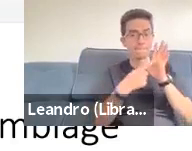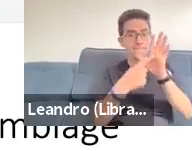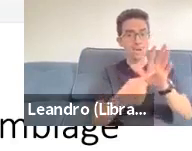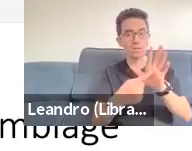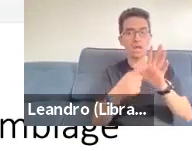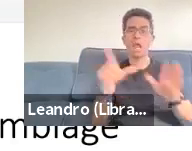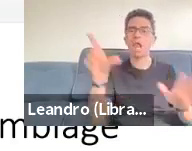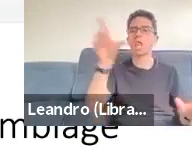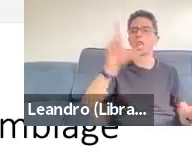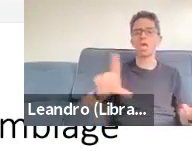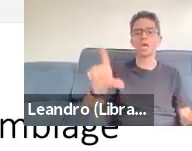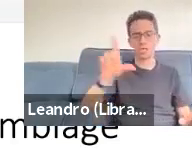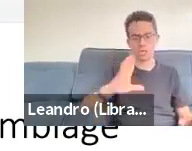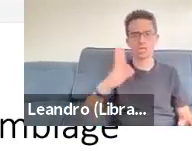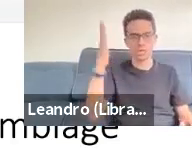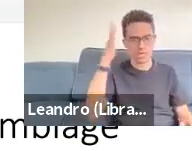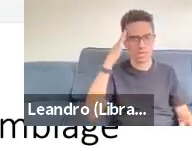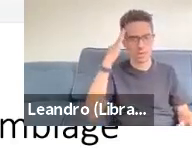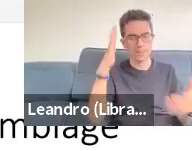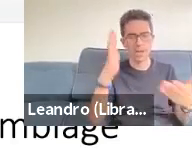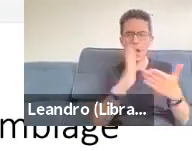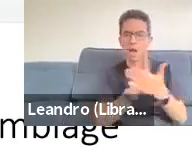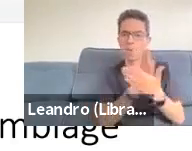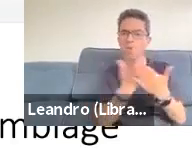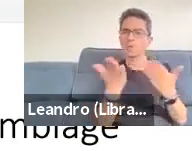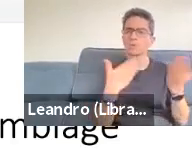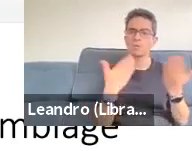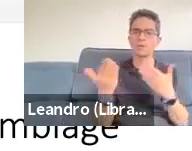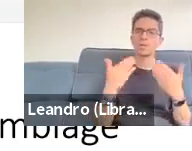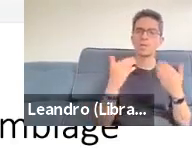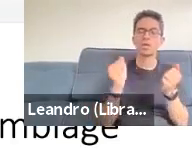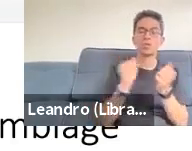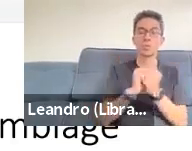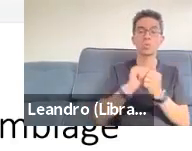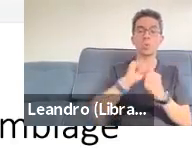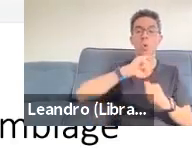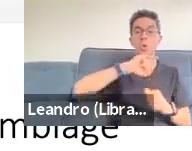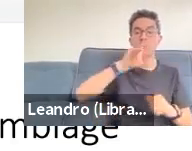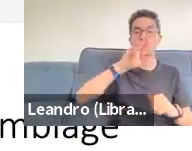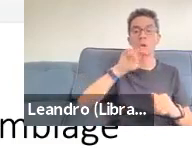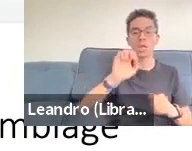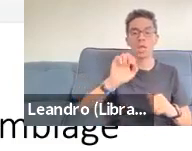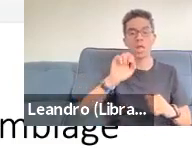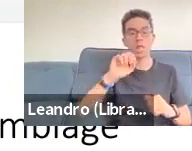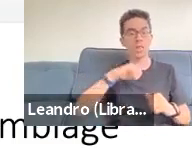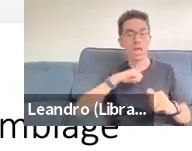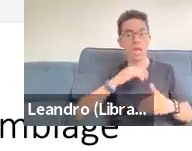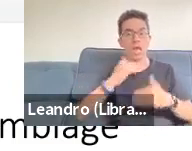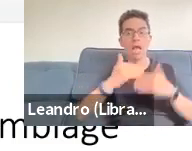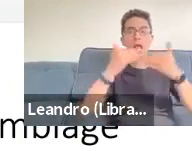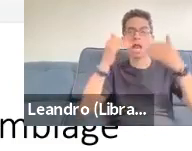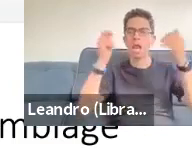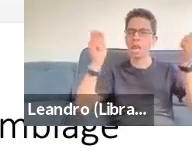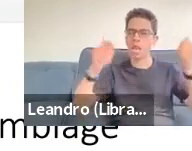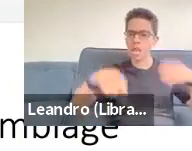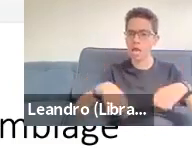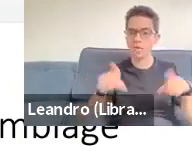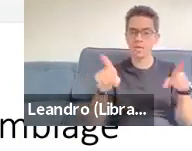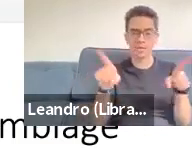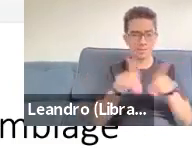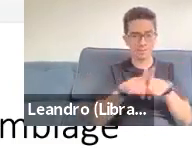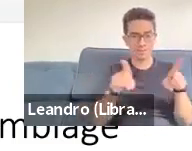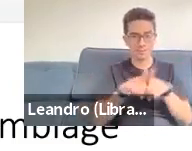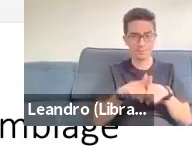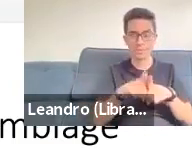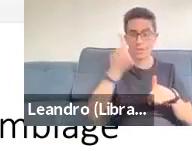careers when Nora was in high school and a specific day when we were birding with me in